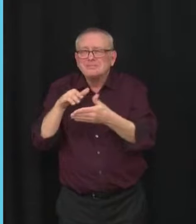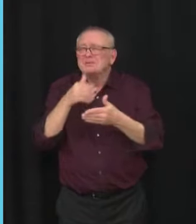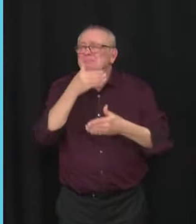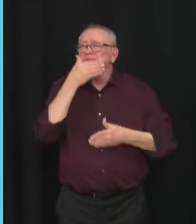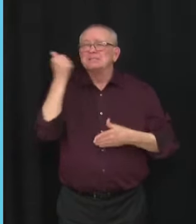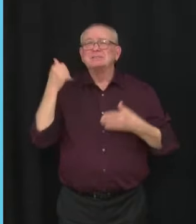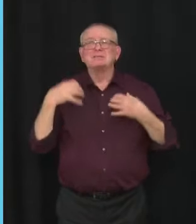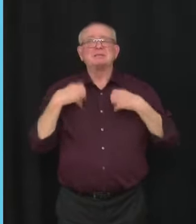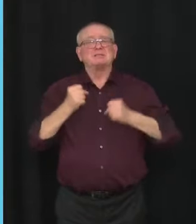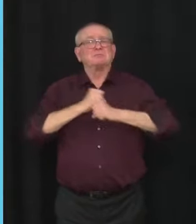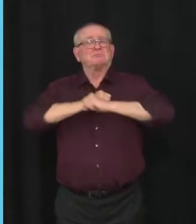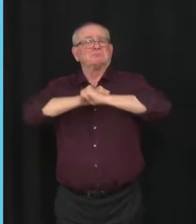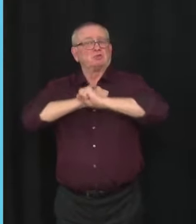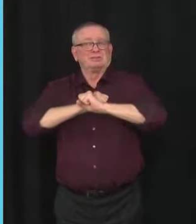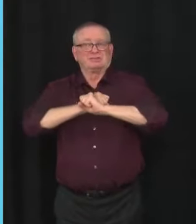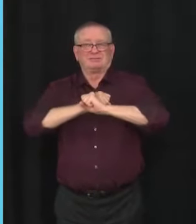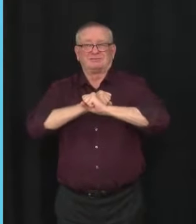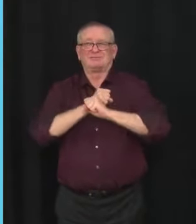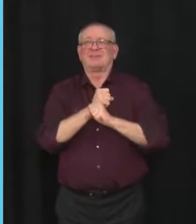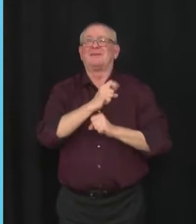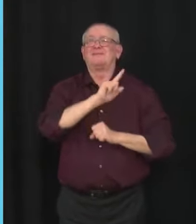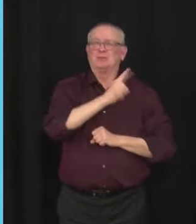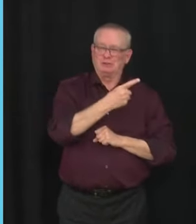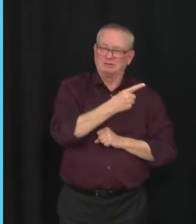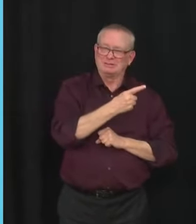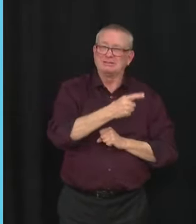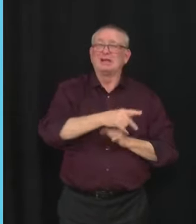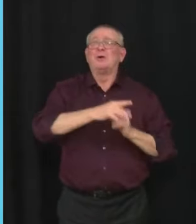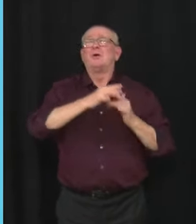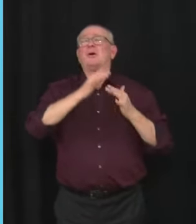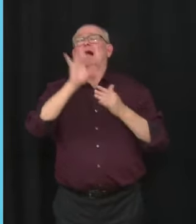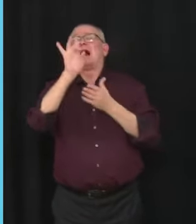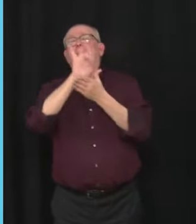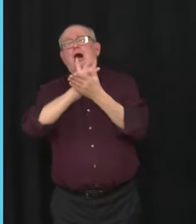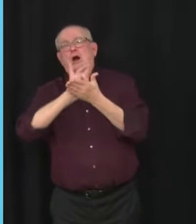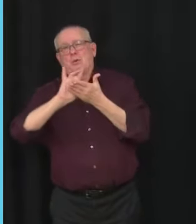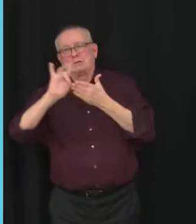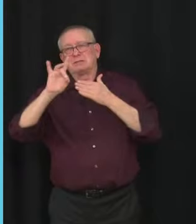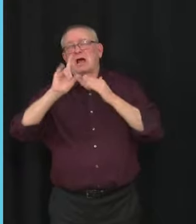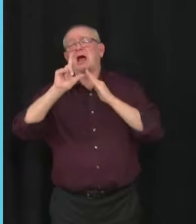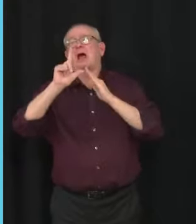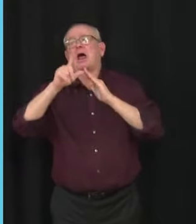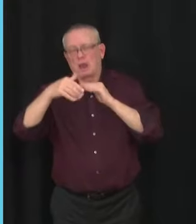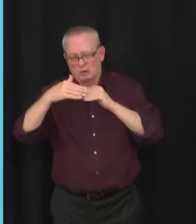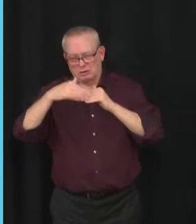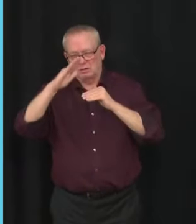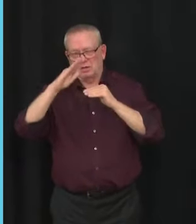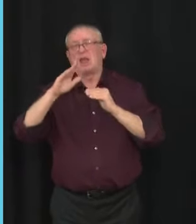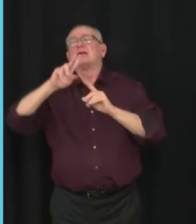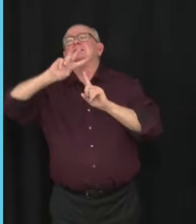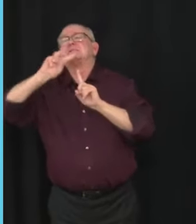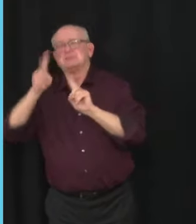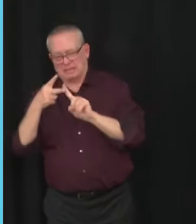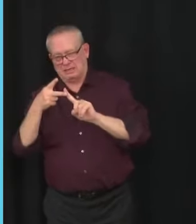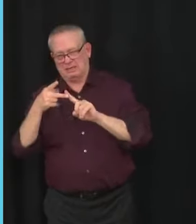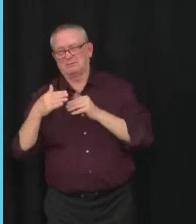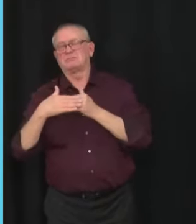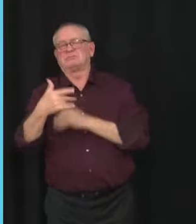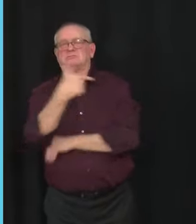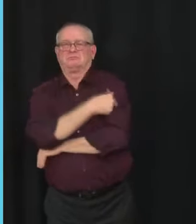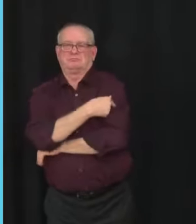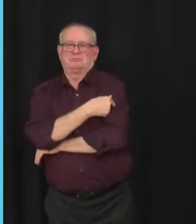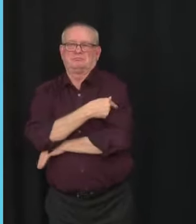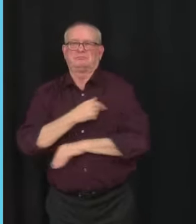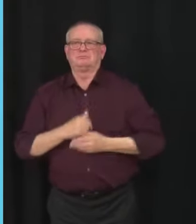are given at least eight weeks apart. Given that evidence, second doses will only be administered a minimum of eight weeks